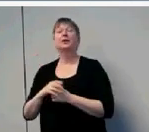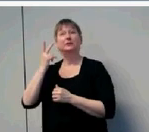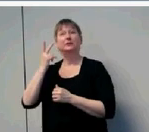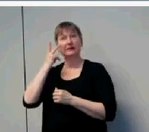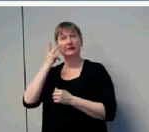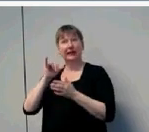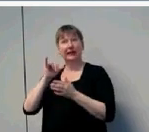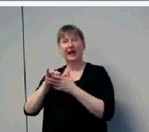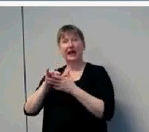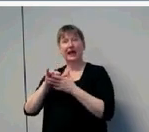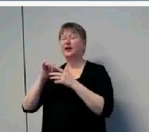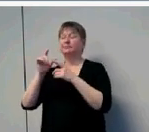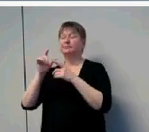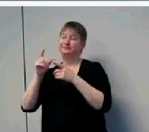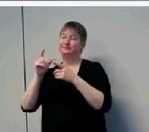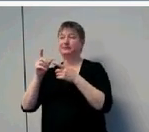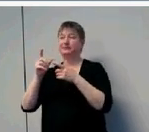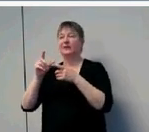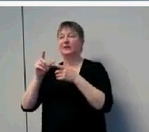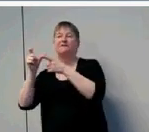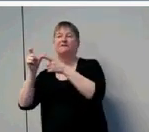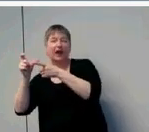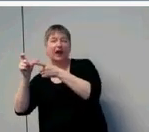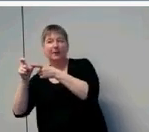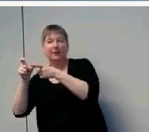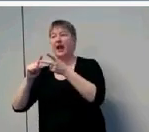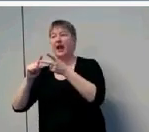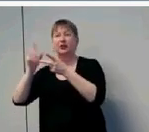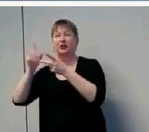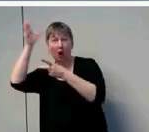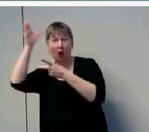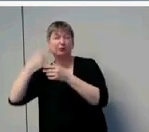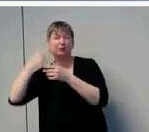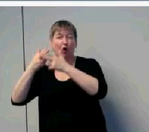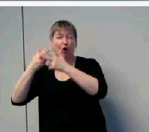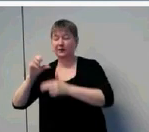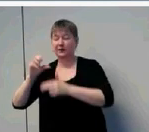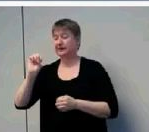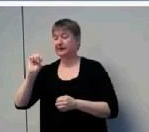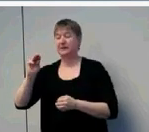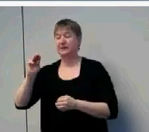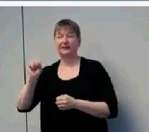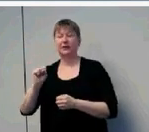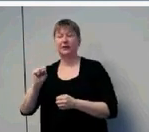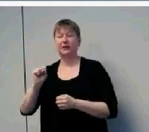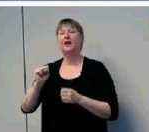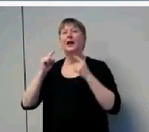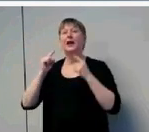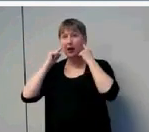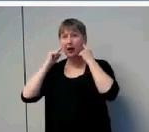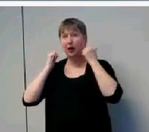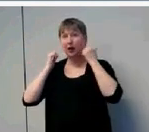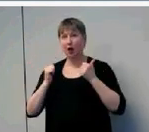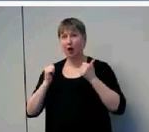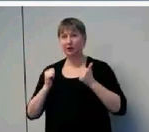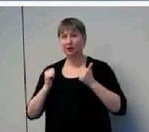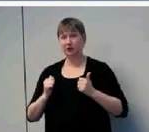concepts, what we're calling semantics. So they are more depressed as hearing loss increases, but not